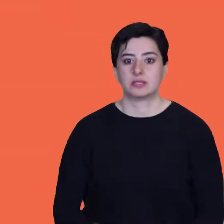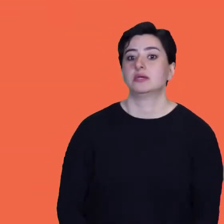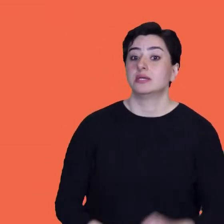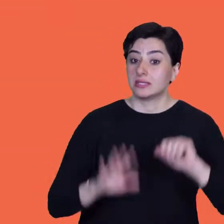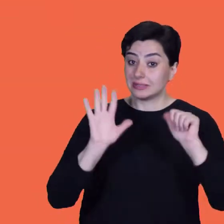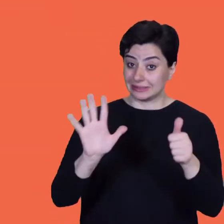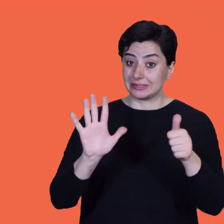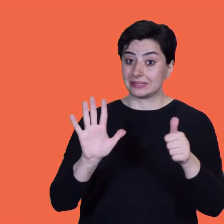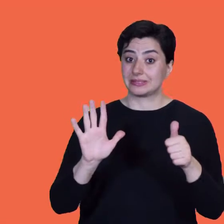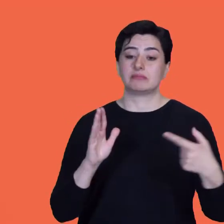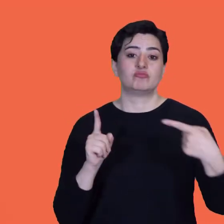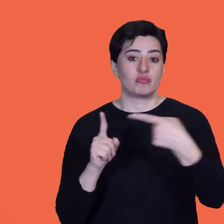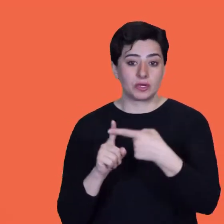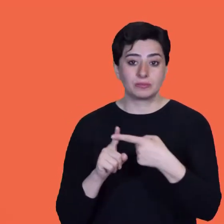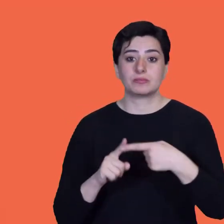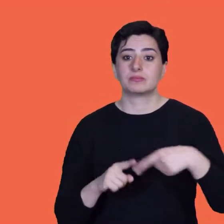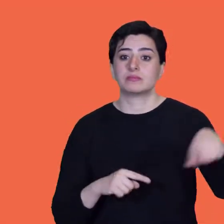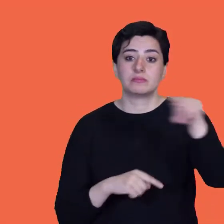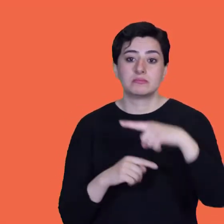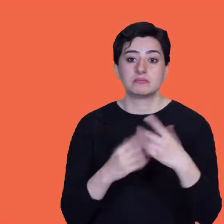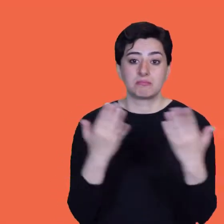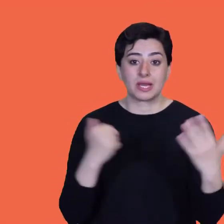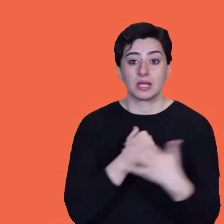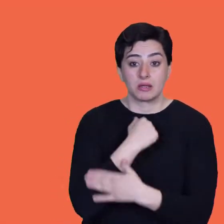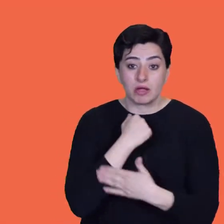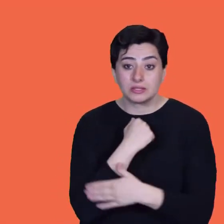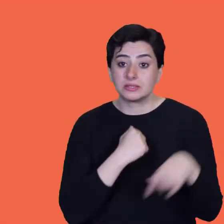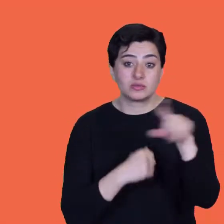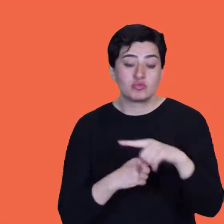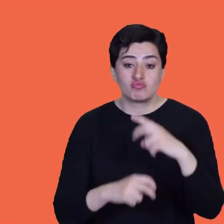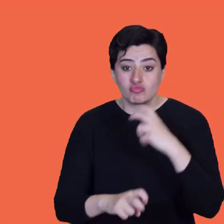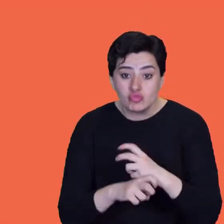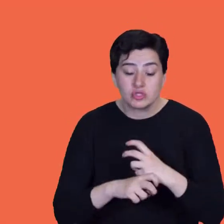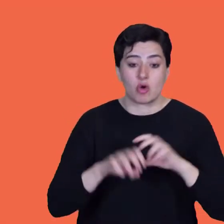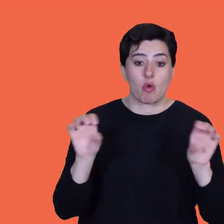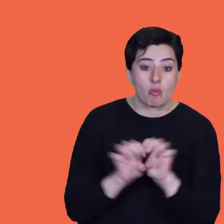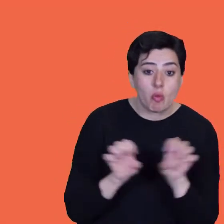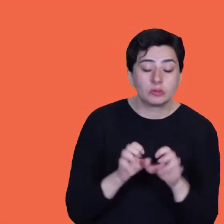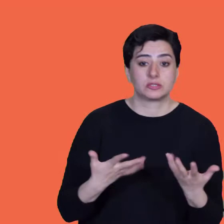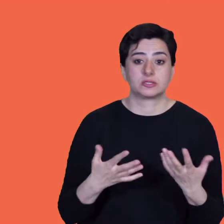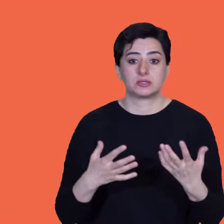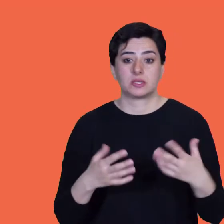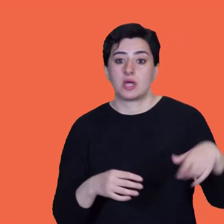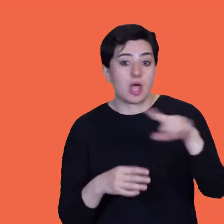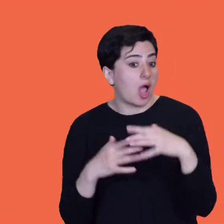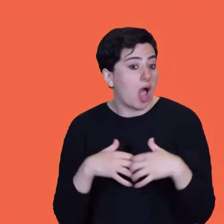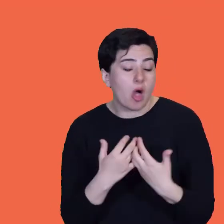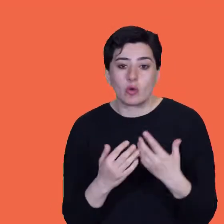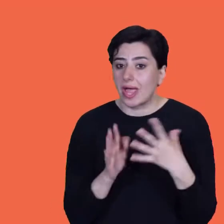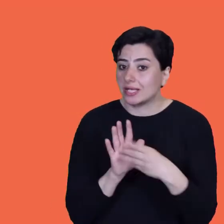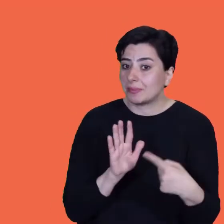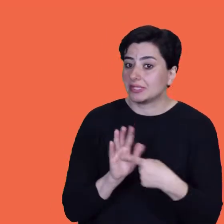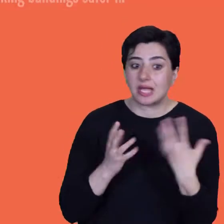sure countries work together to prevent hazards from turning into risks. For example, if people in Japan have great